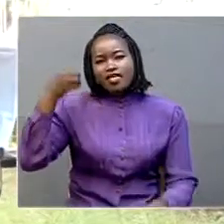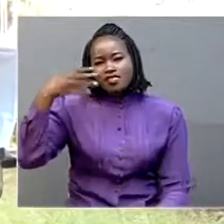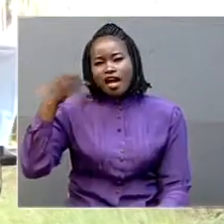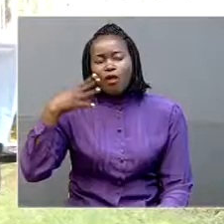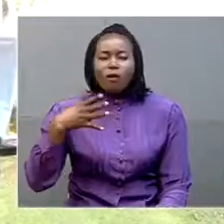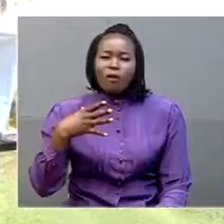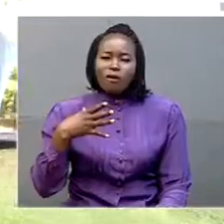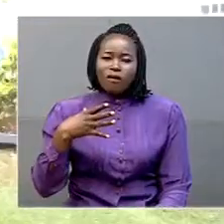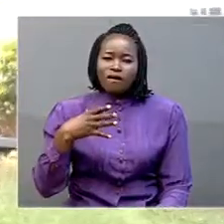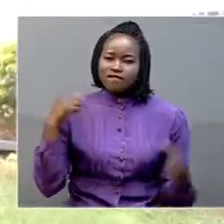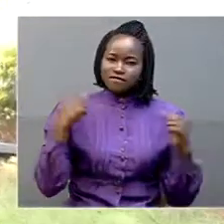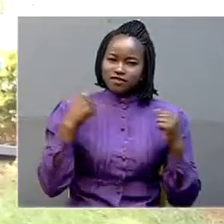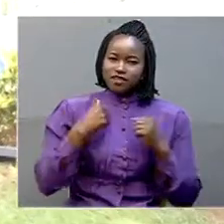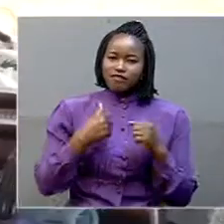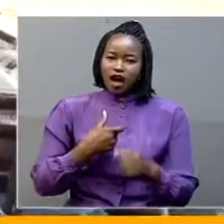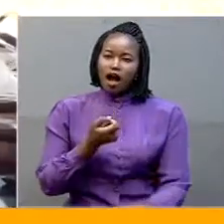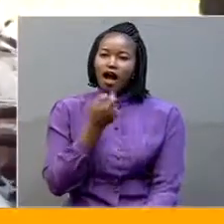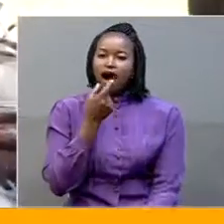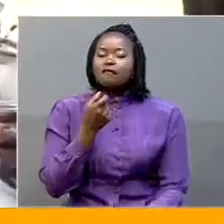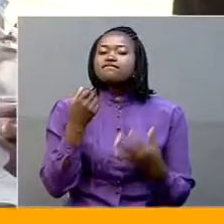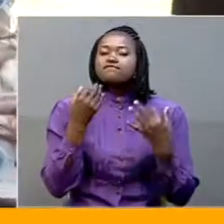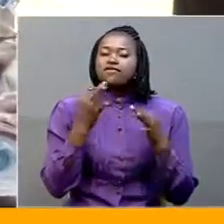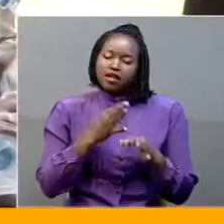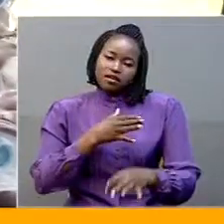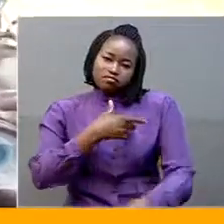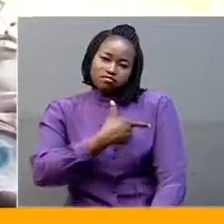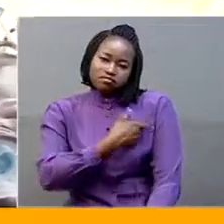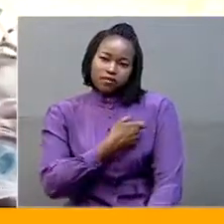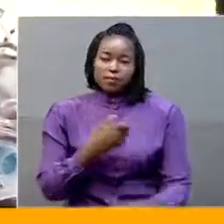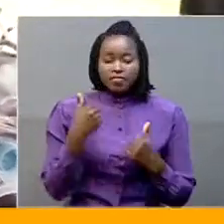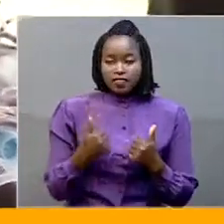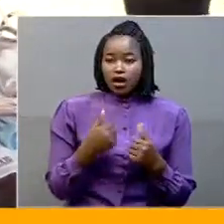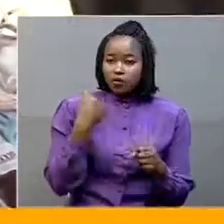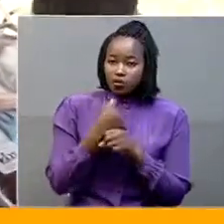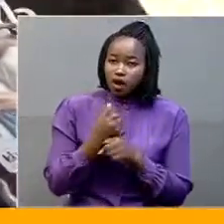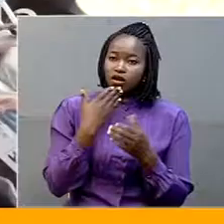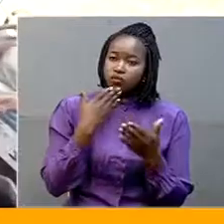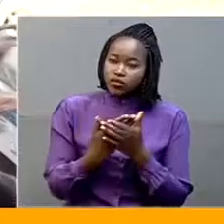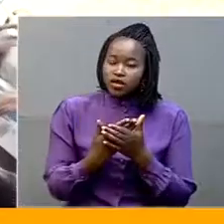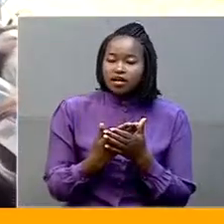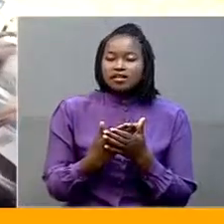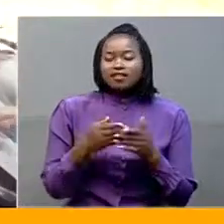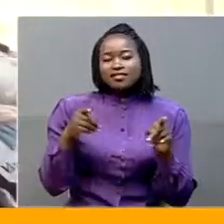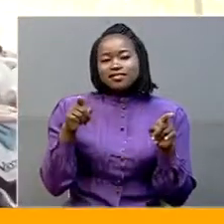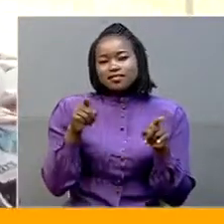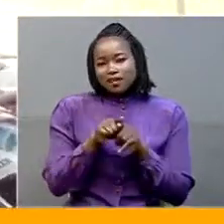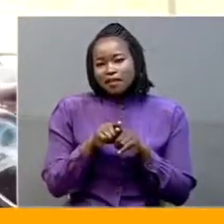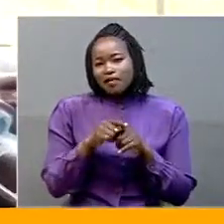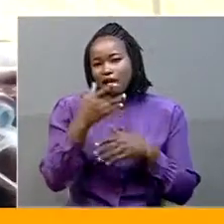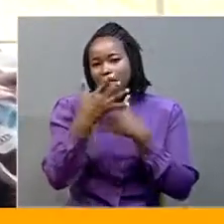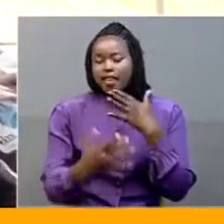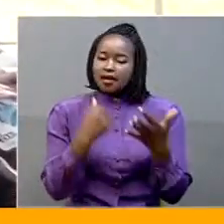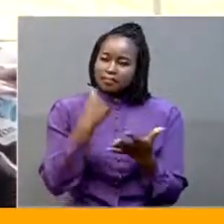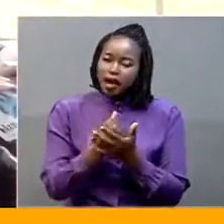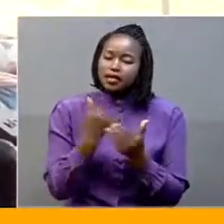initiative to carry out this exercise is so good. It has put Uganda's blood transfusion service a step